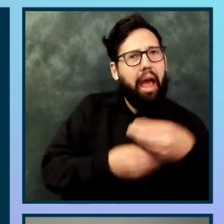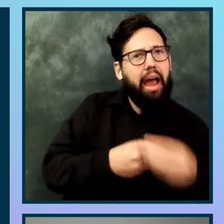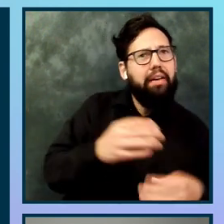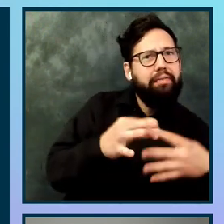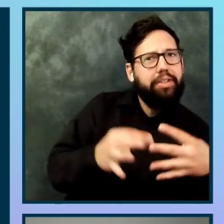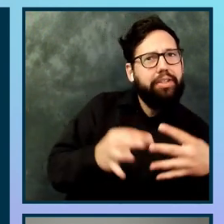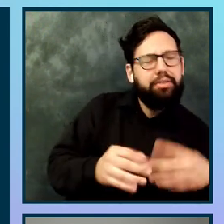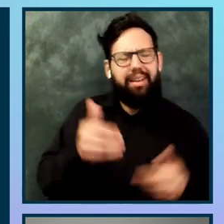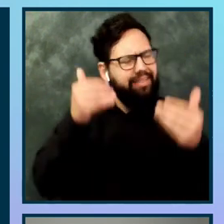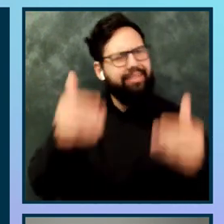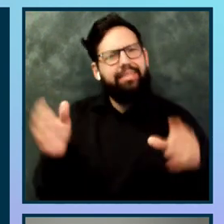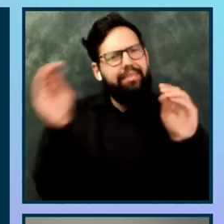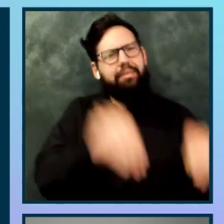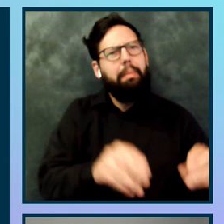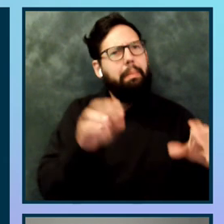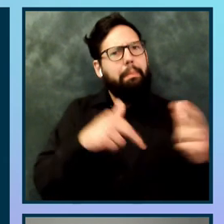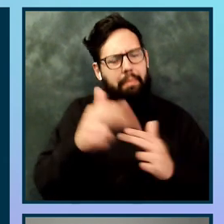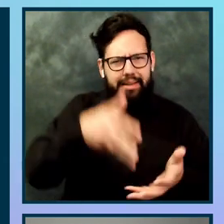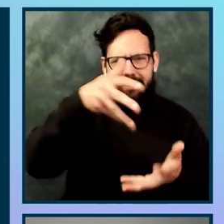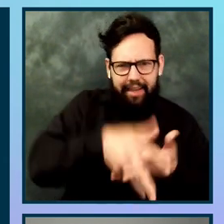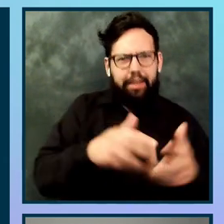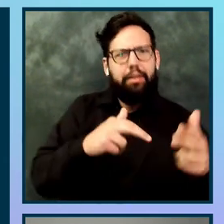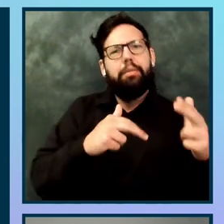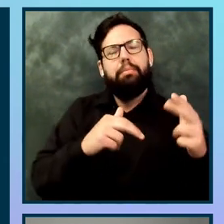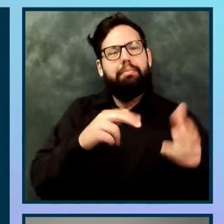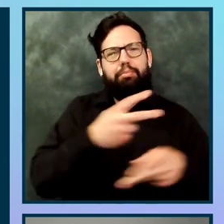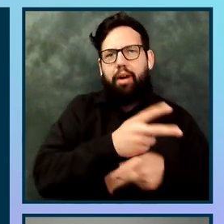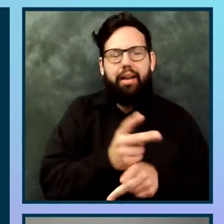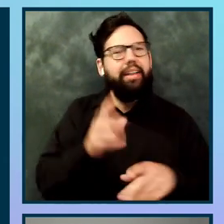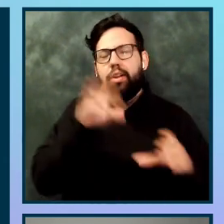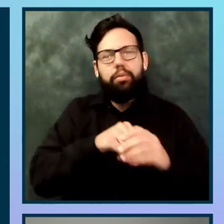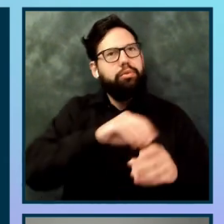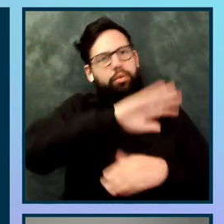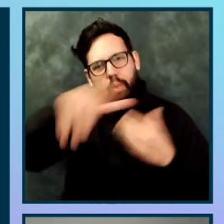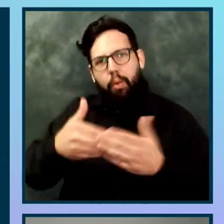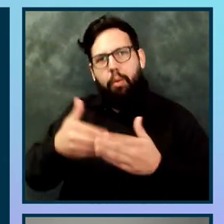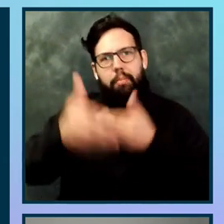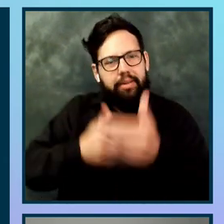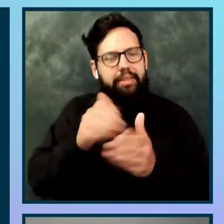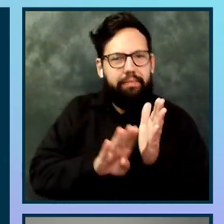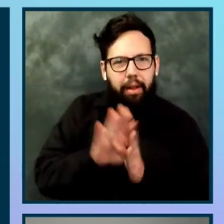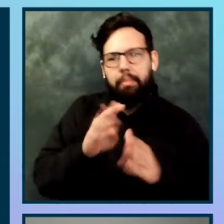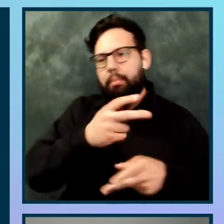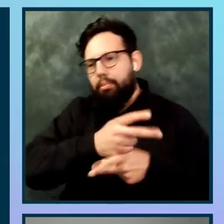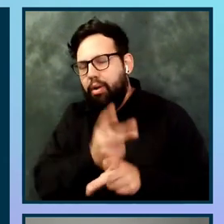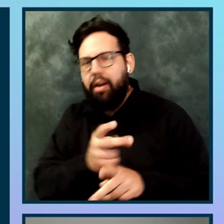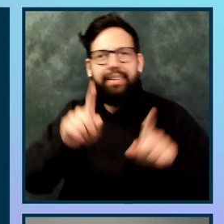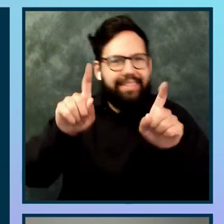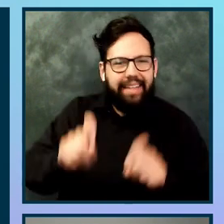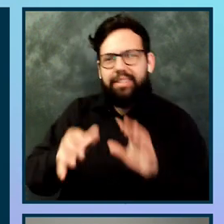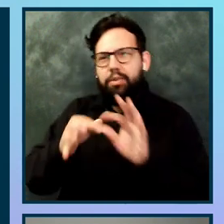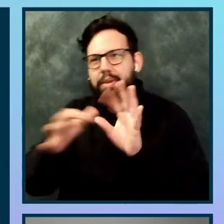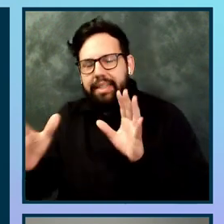idea, product requirements, the coding, and of course, testing and release. So